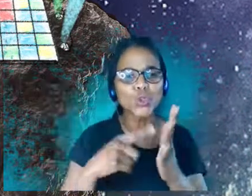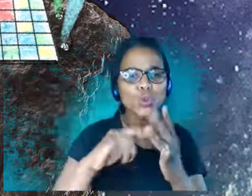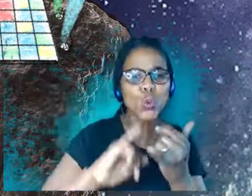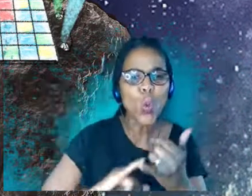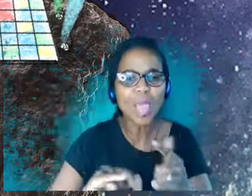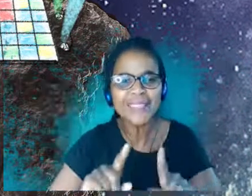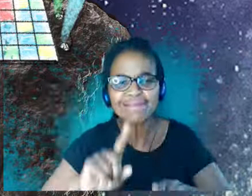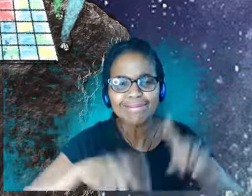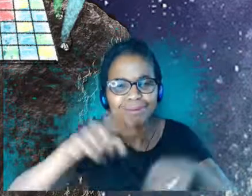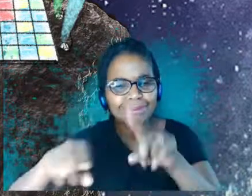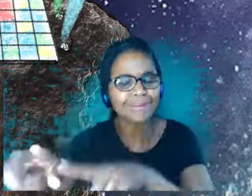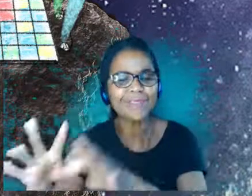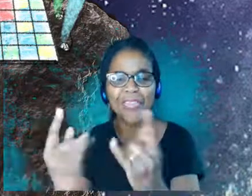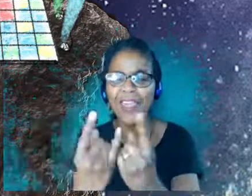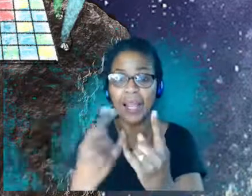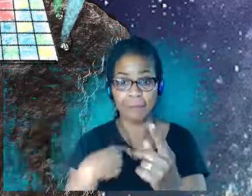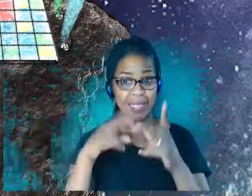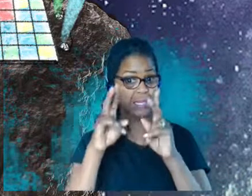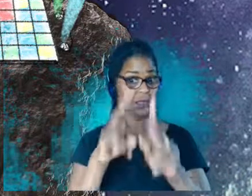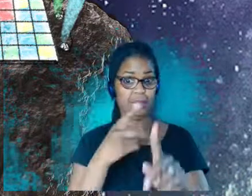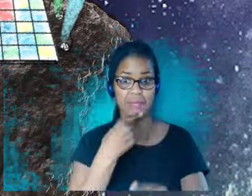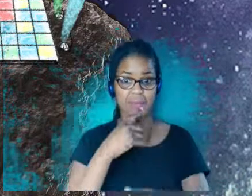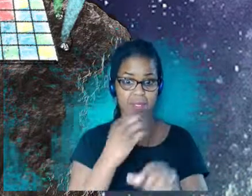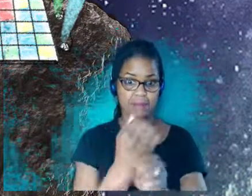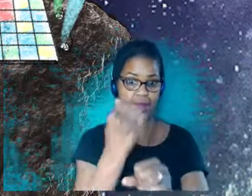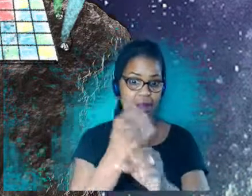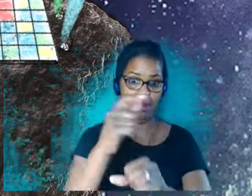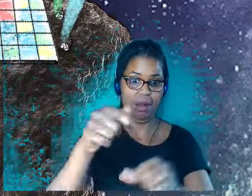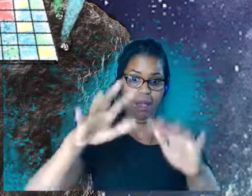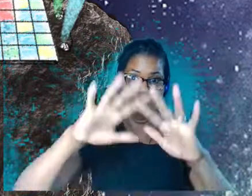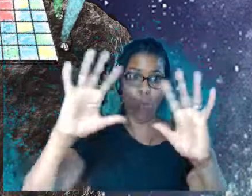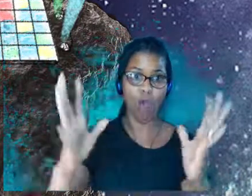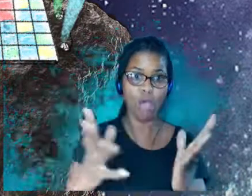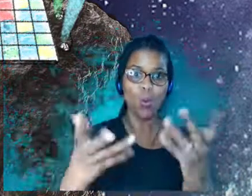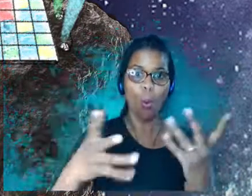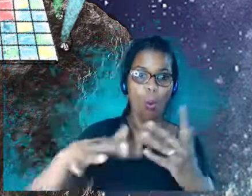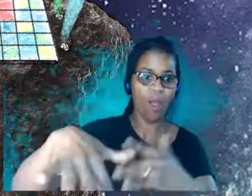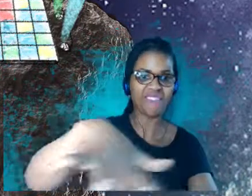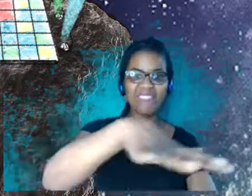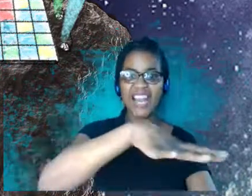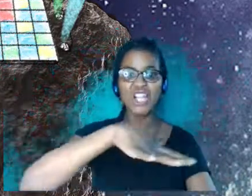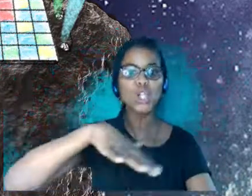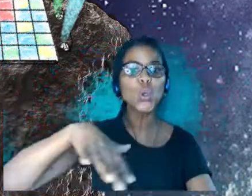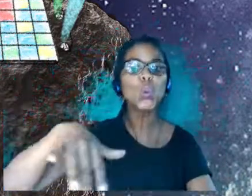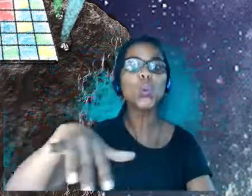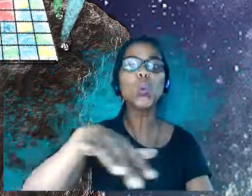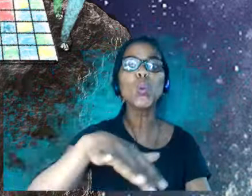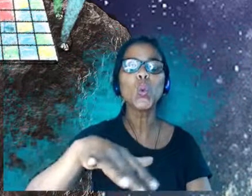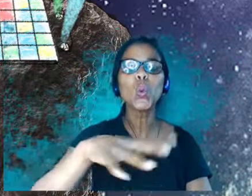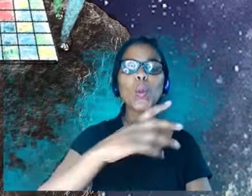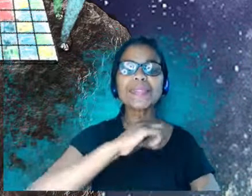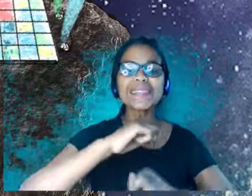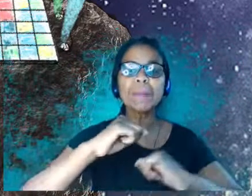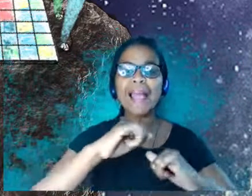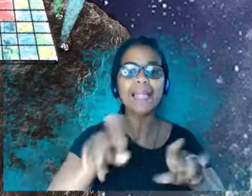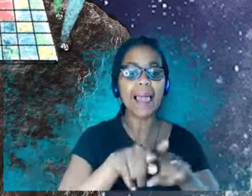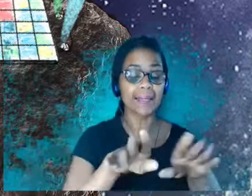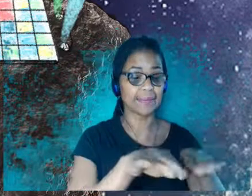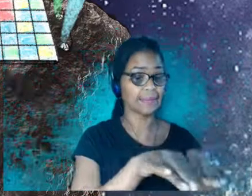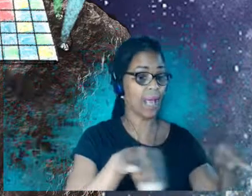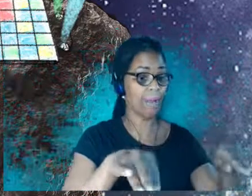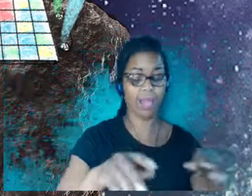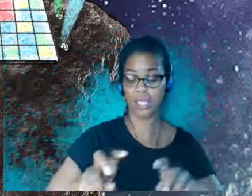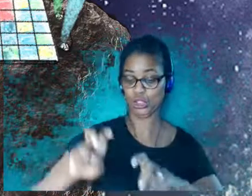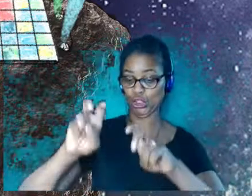things kind of a world or a venue with just like tables and chairs and just